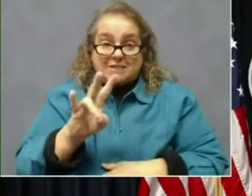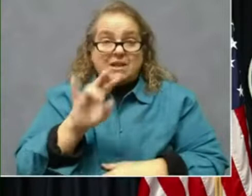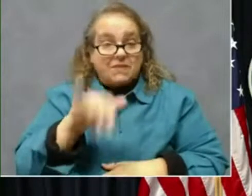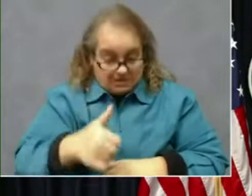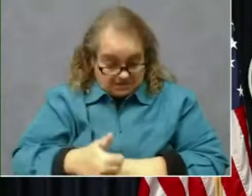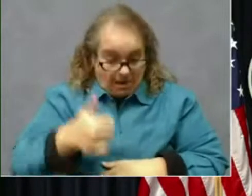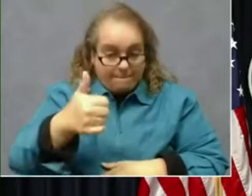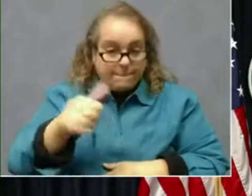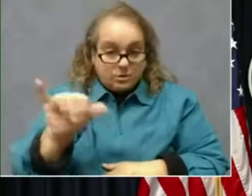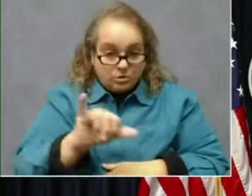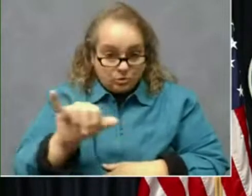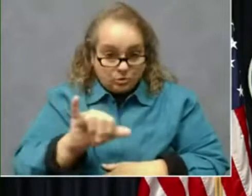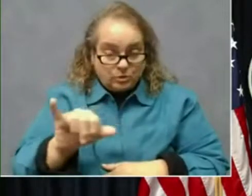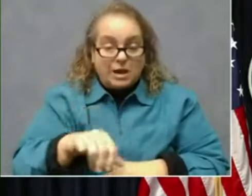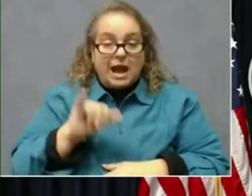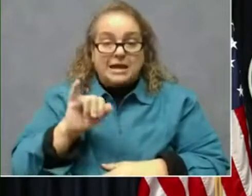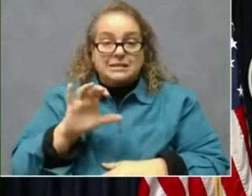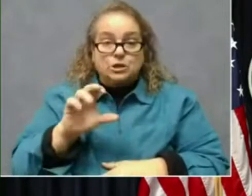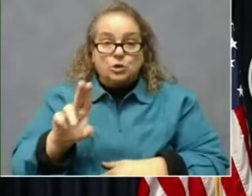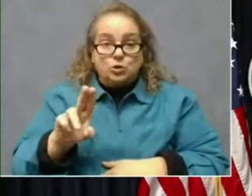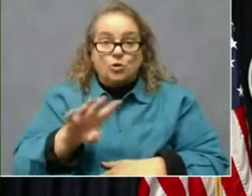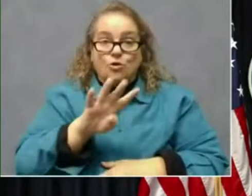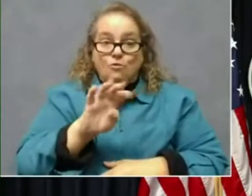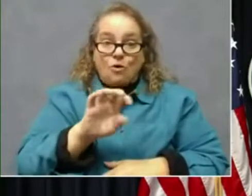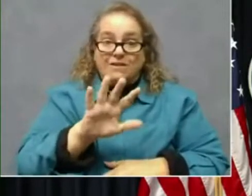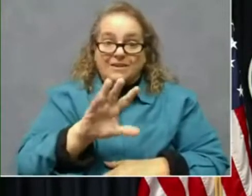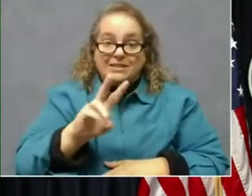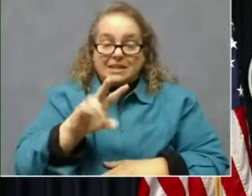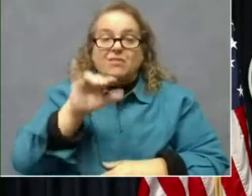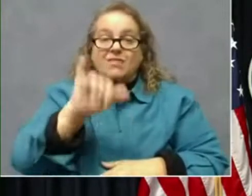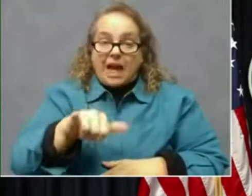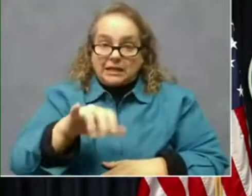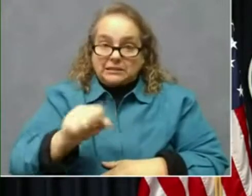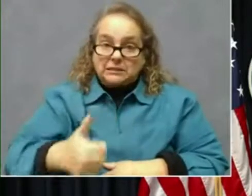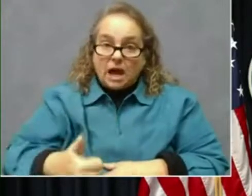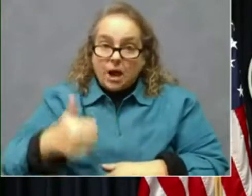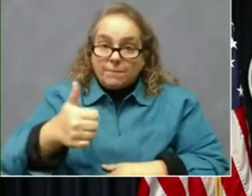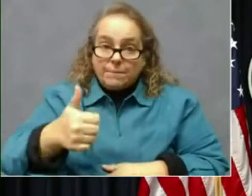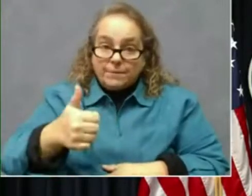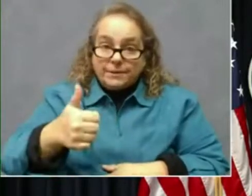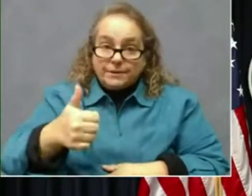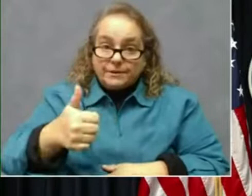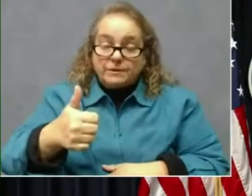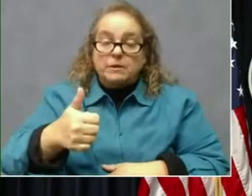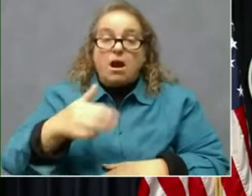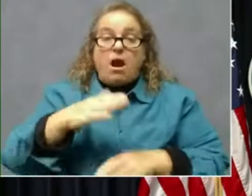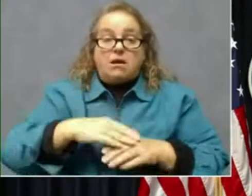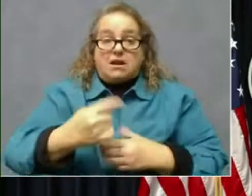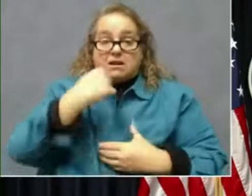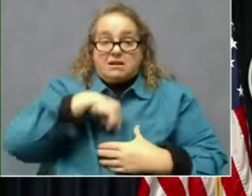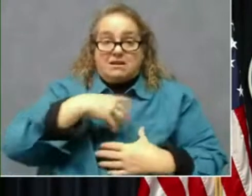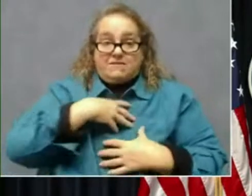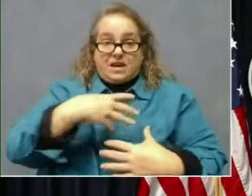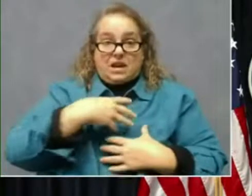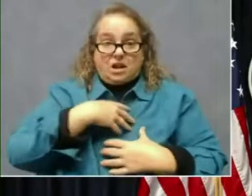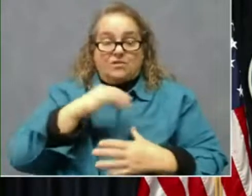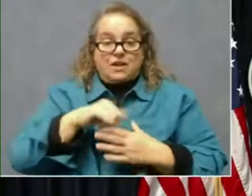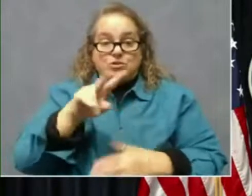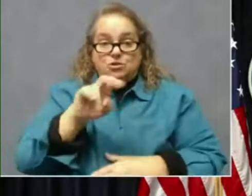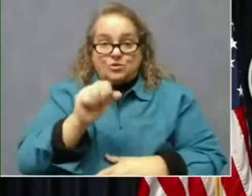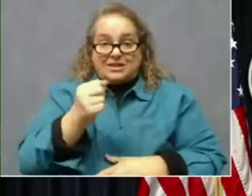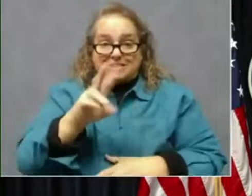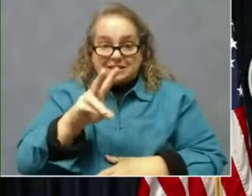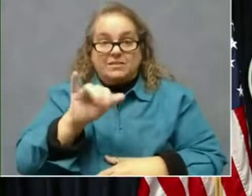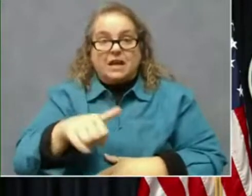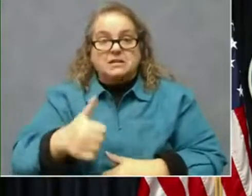Currently in the ICU, 456. That's up. Currently on a ventilator, 216. That's up over yesterday. Again,